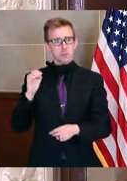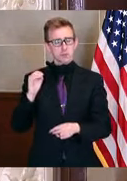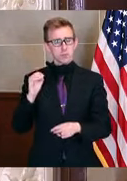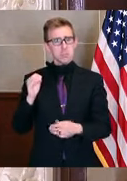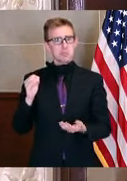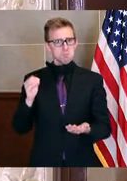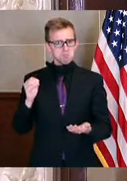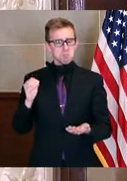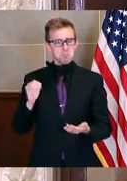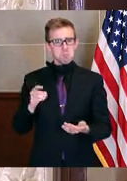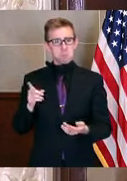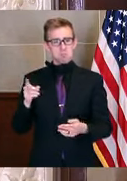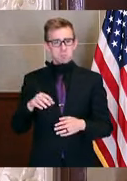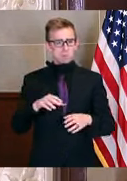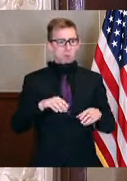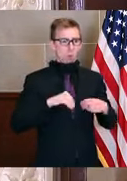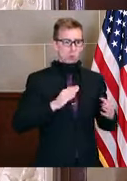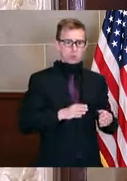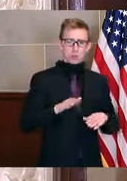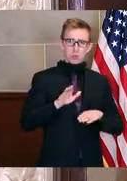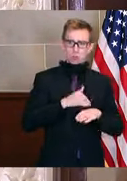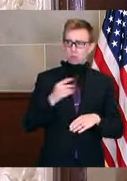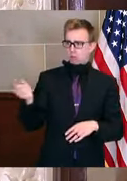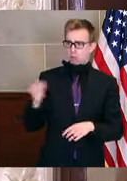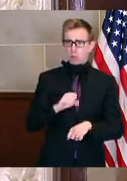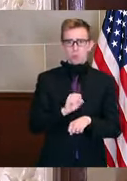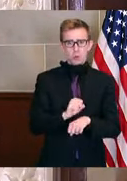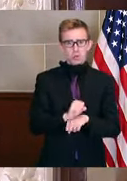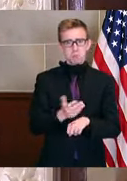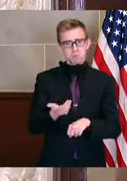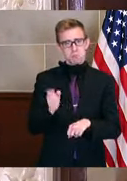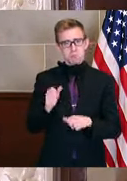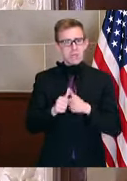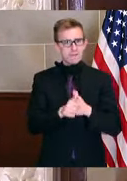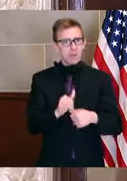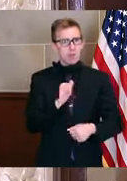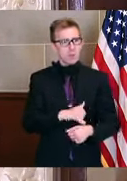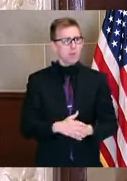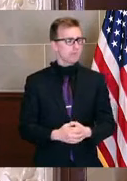your owner calls you and says you need to come back to work, you need to come back to work.